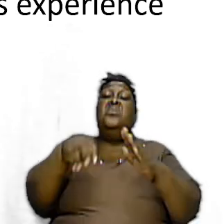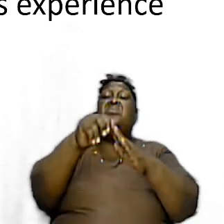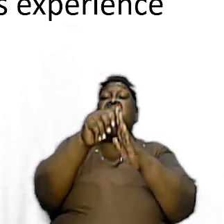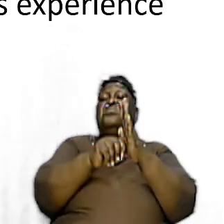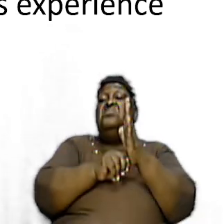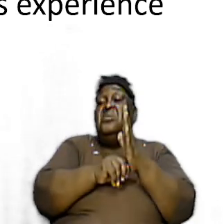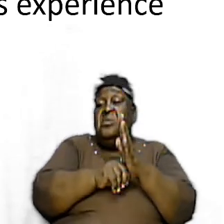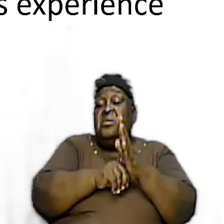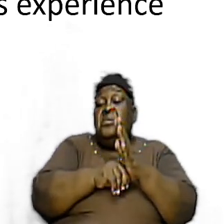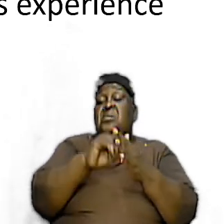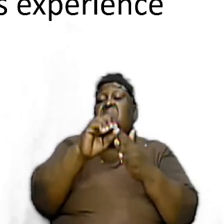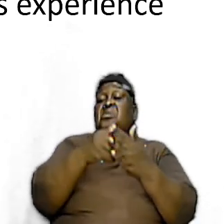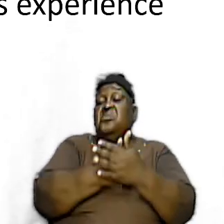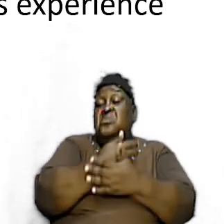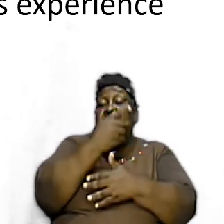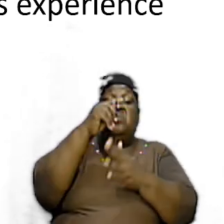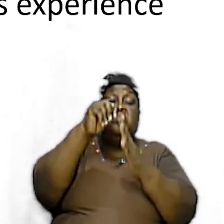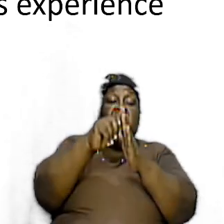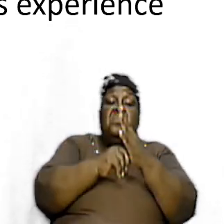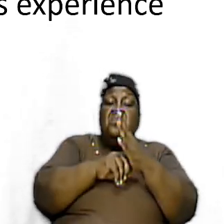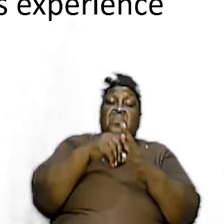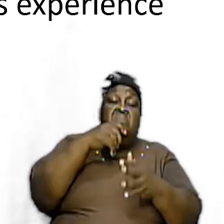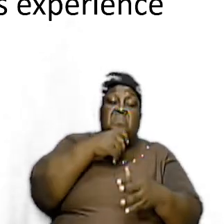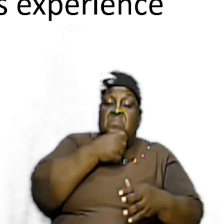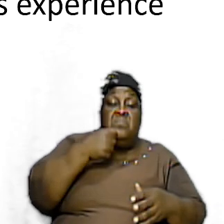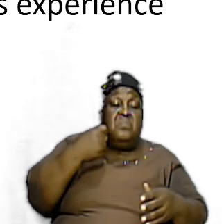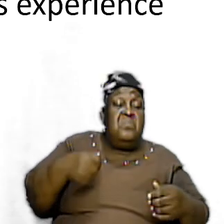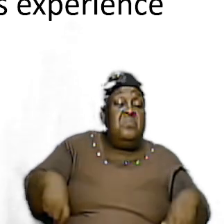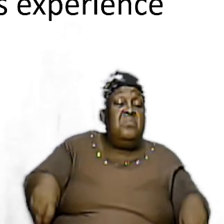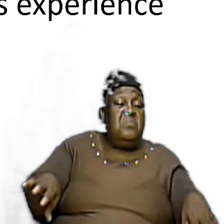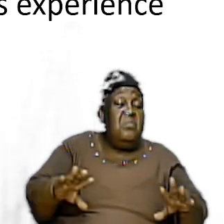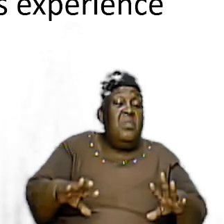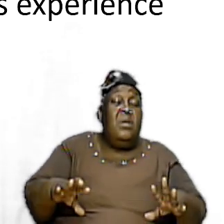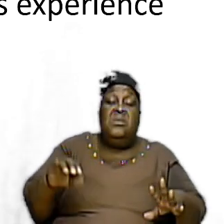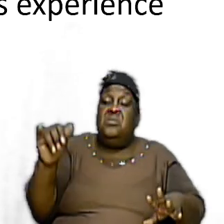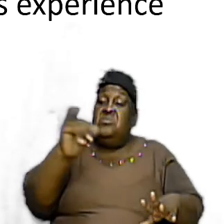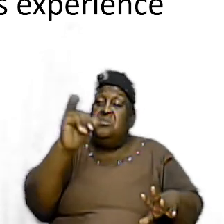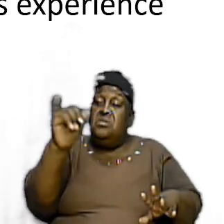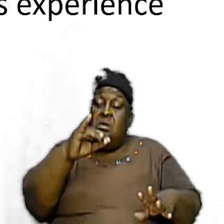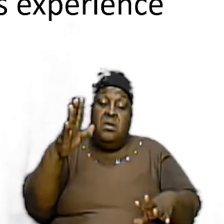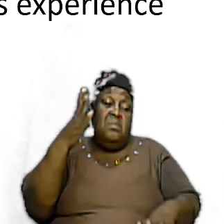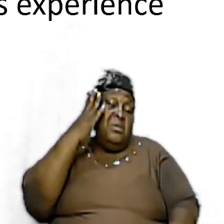and in our New Testament wilderness it is a similar experience